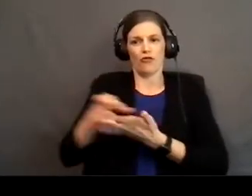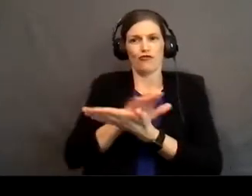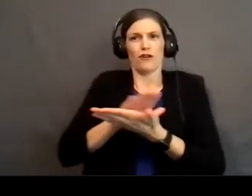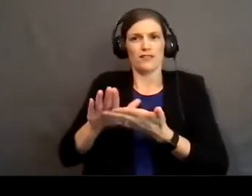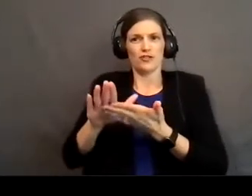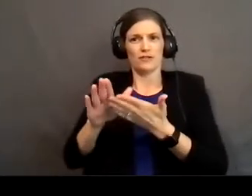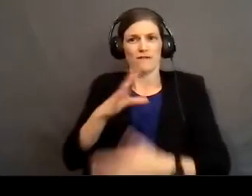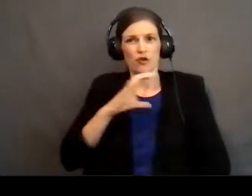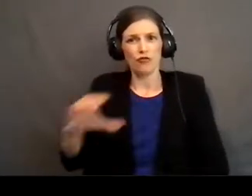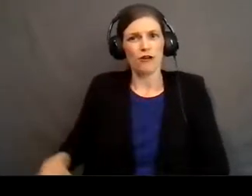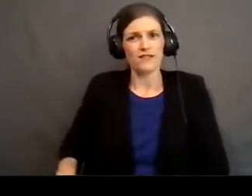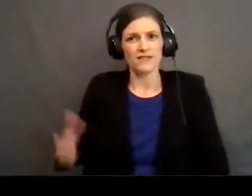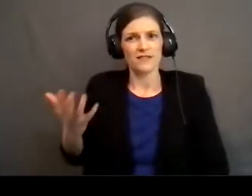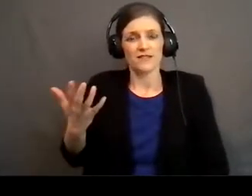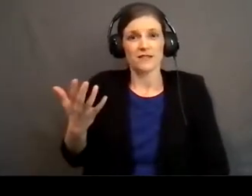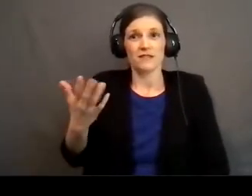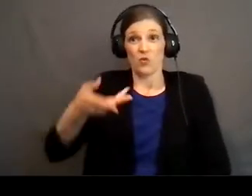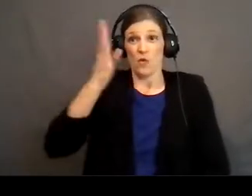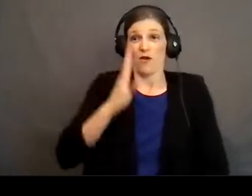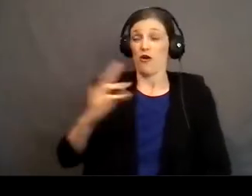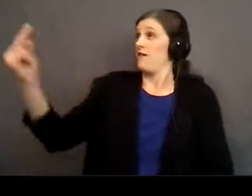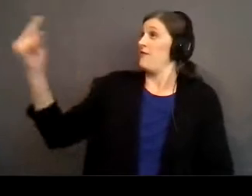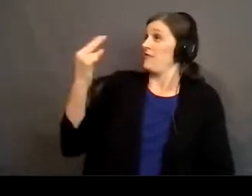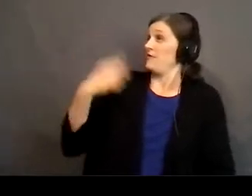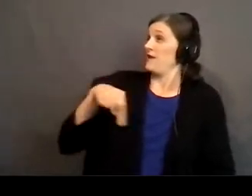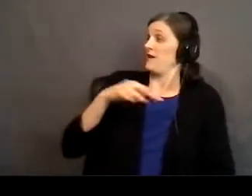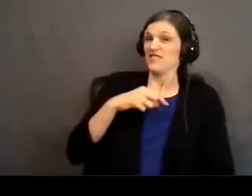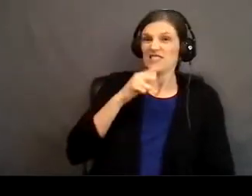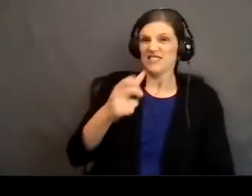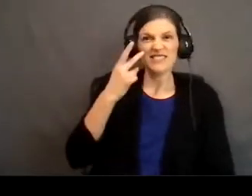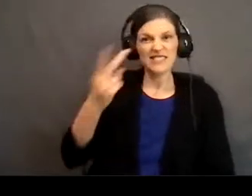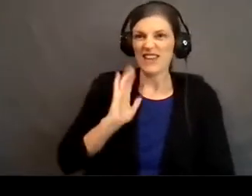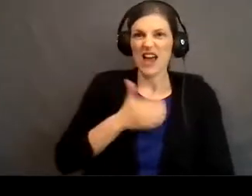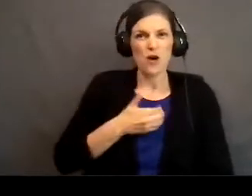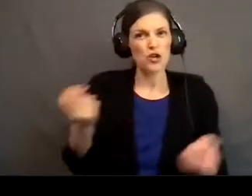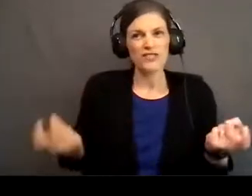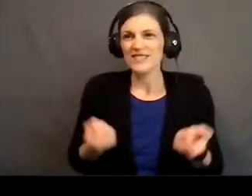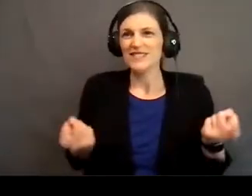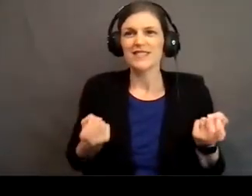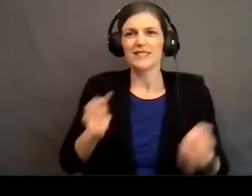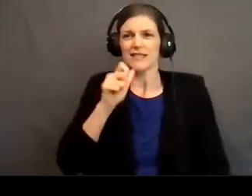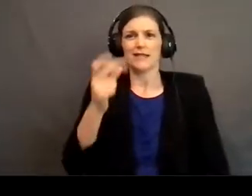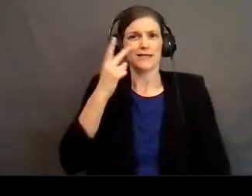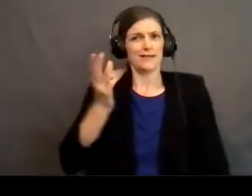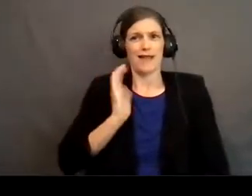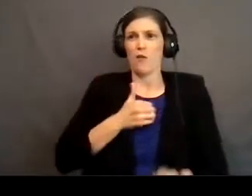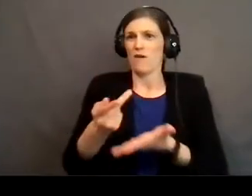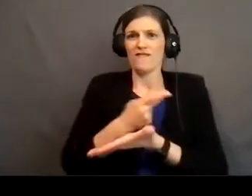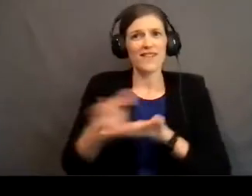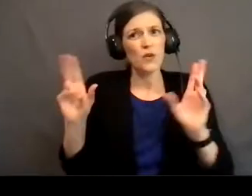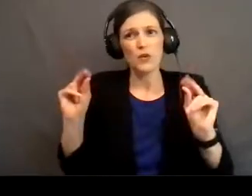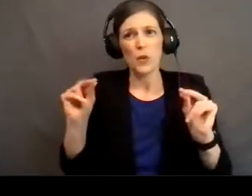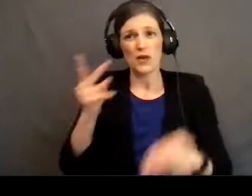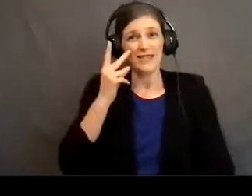of Christ. So that when God looks upon us, he doesn't see our sin. He doesn't see our failures. He sees